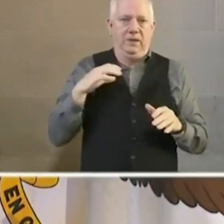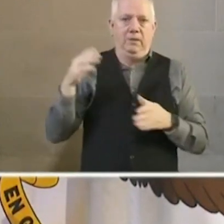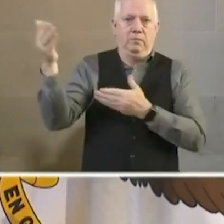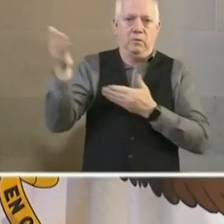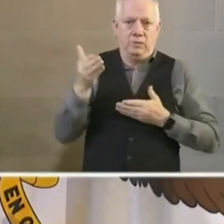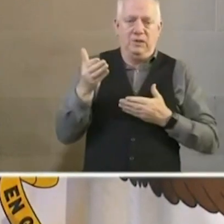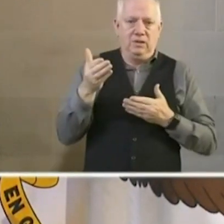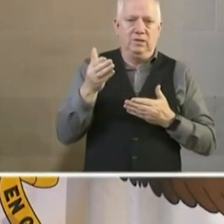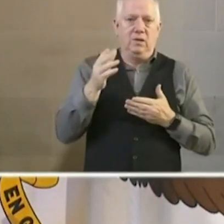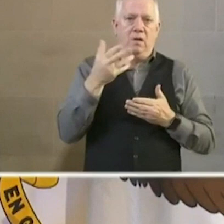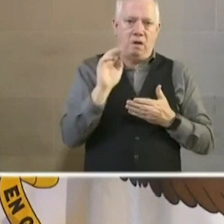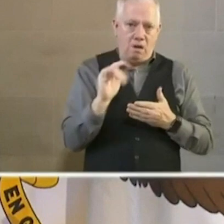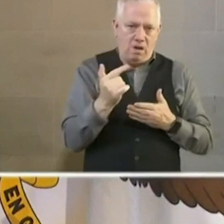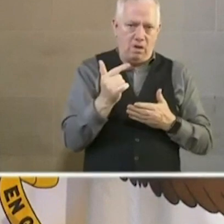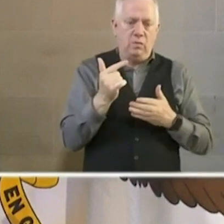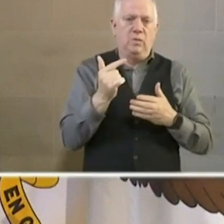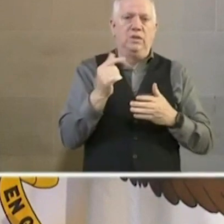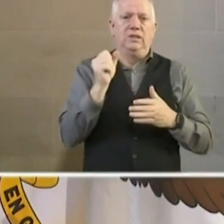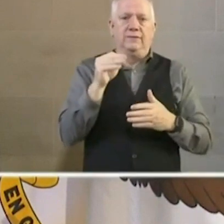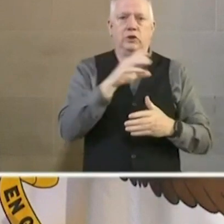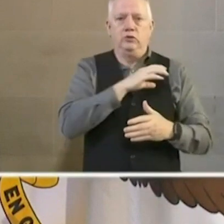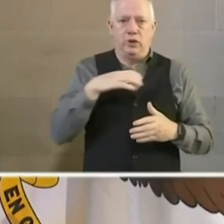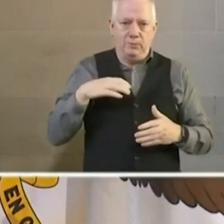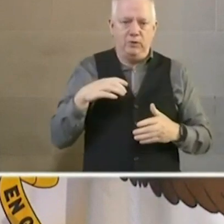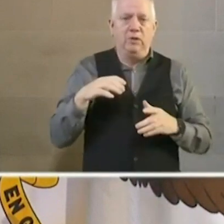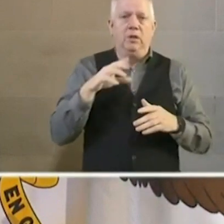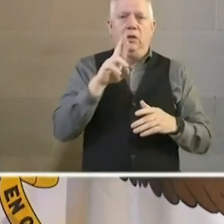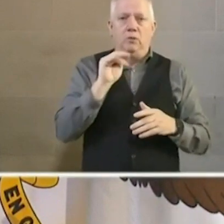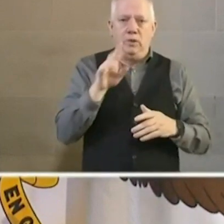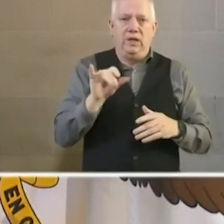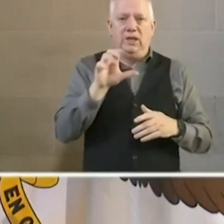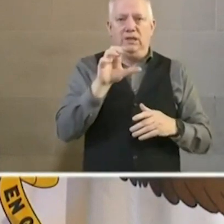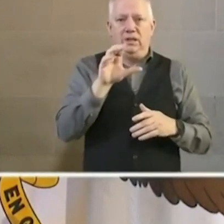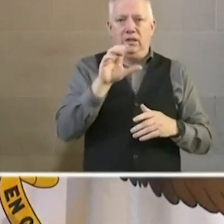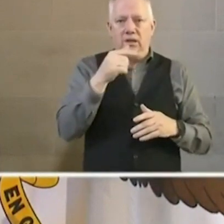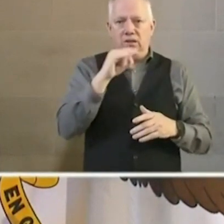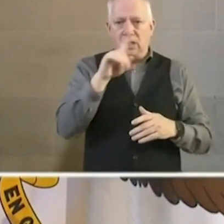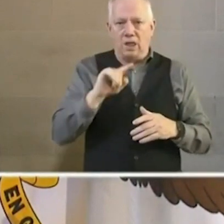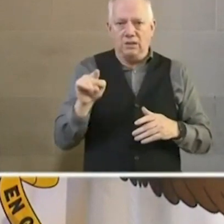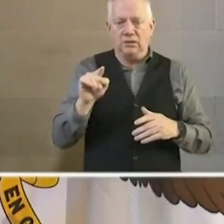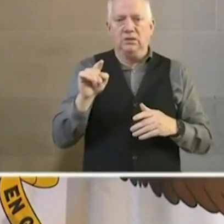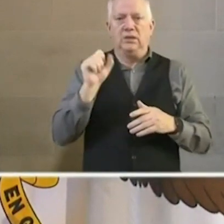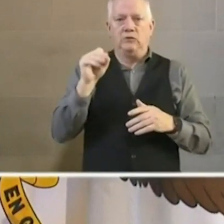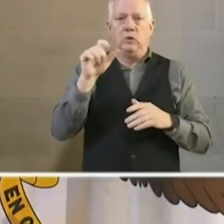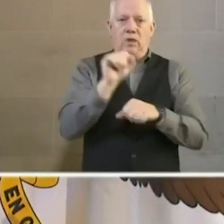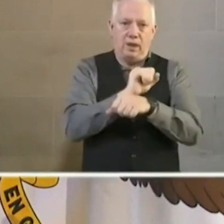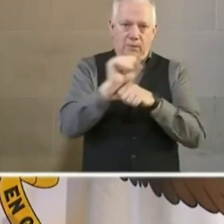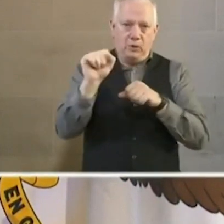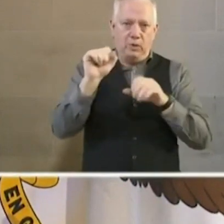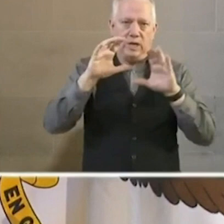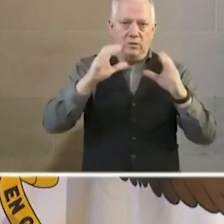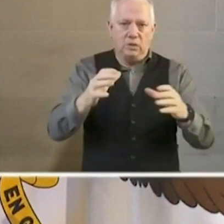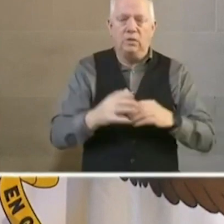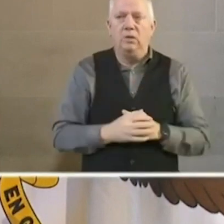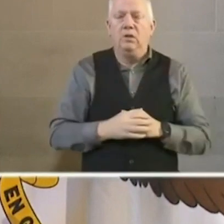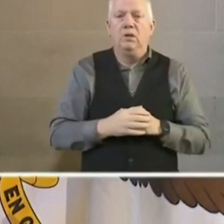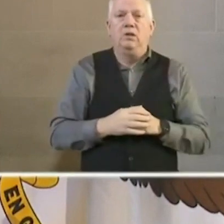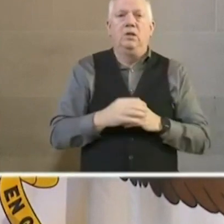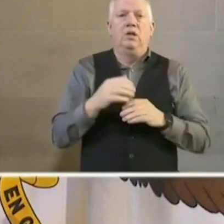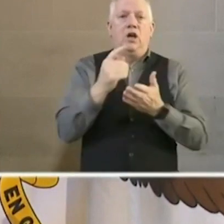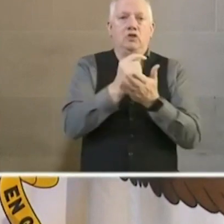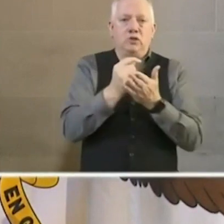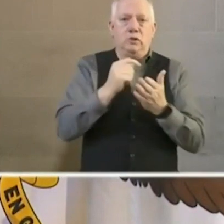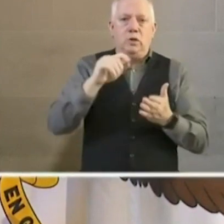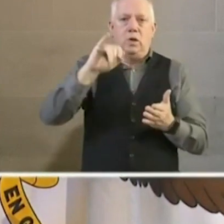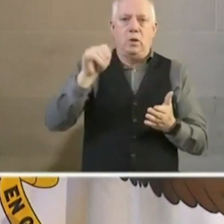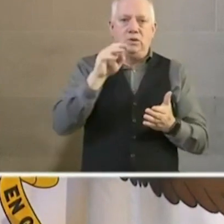Fong with the San Francisco Chamber, Rudy Gonzalez with the San Francisco Labor Council, and our treasurer,